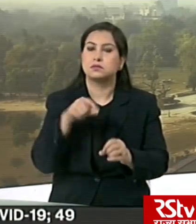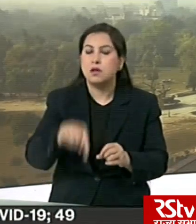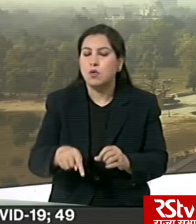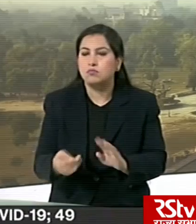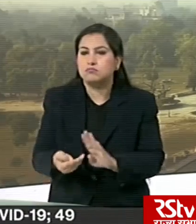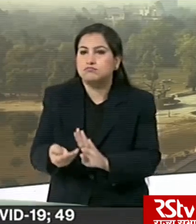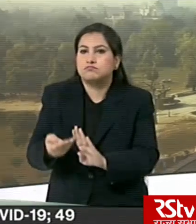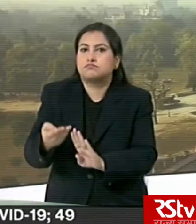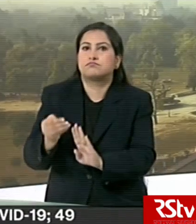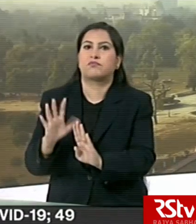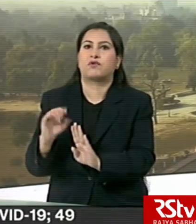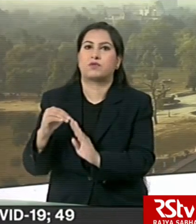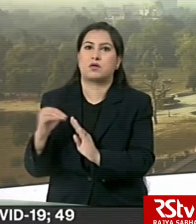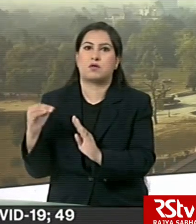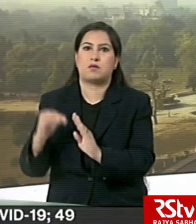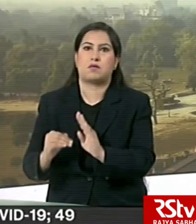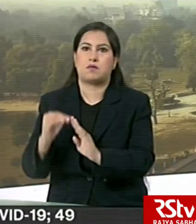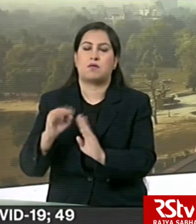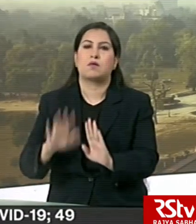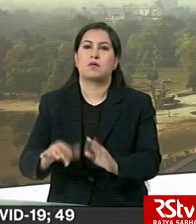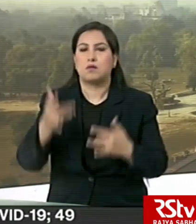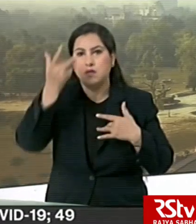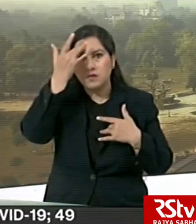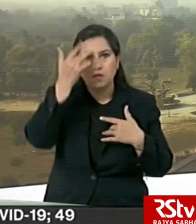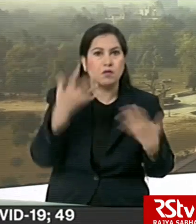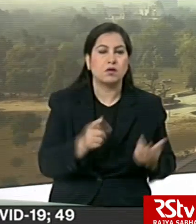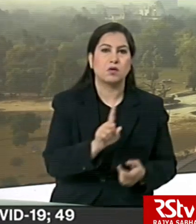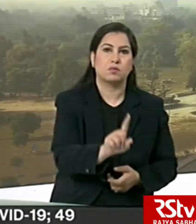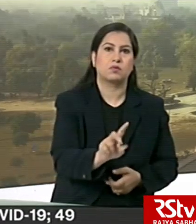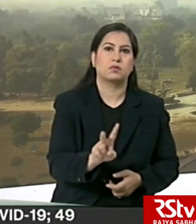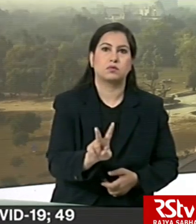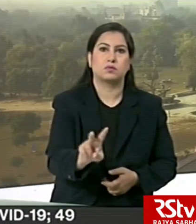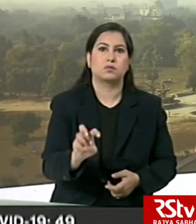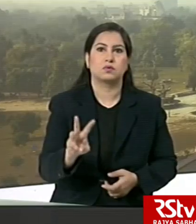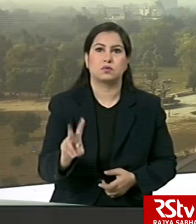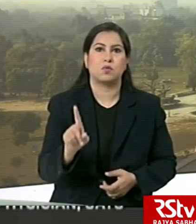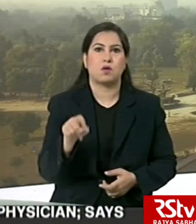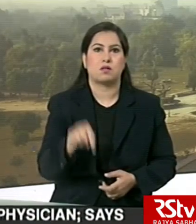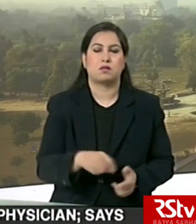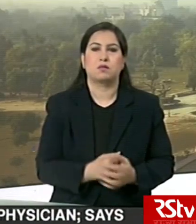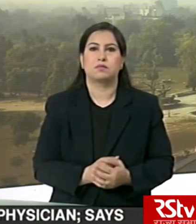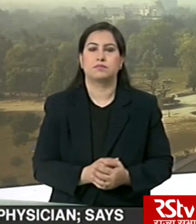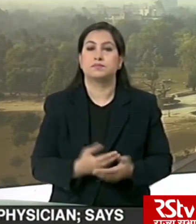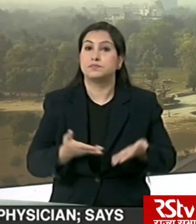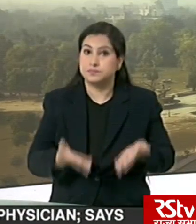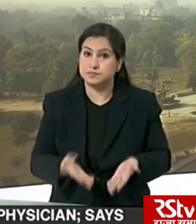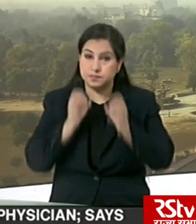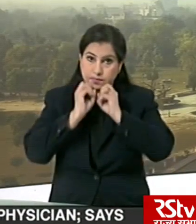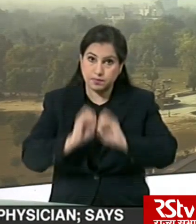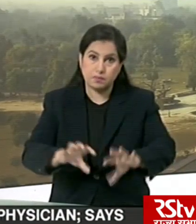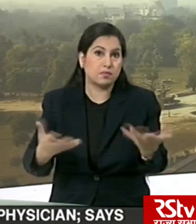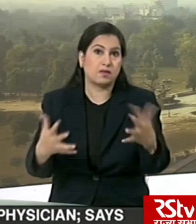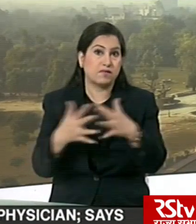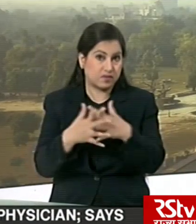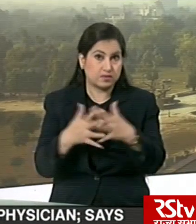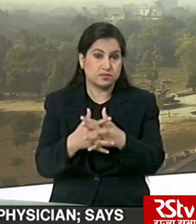Bangladesh has gone up to 50 and infected cases to 1,231. Announcing this